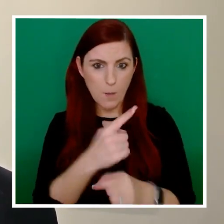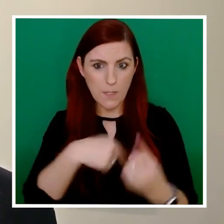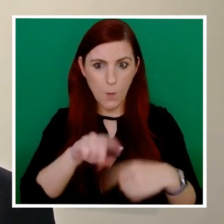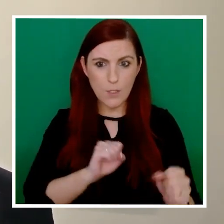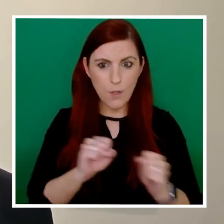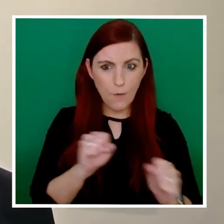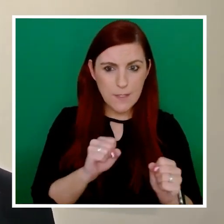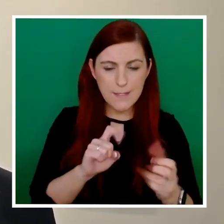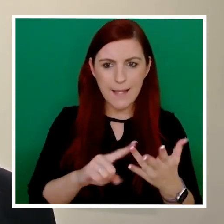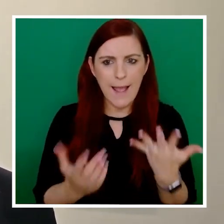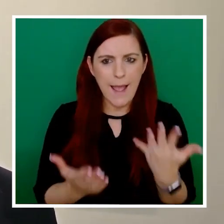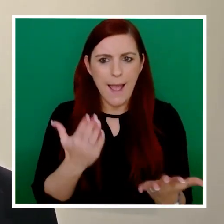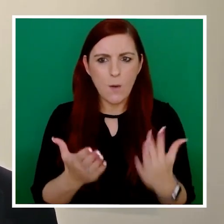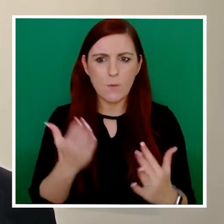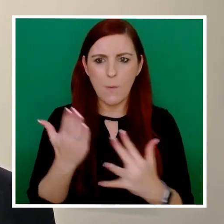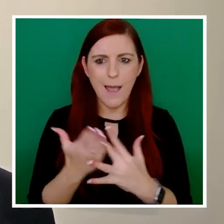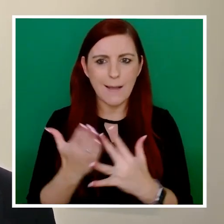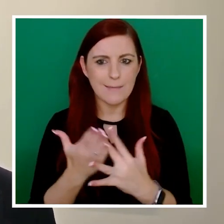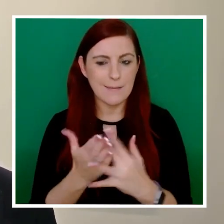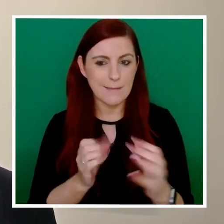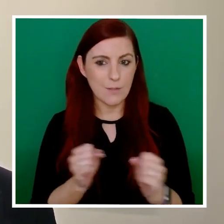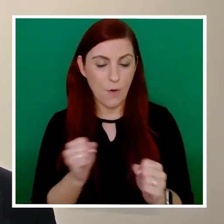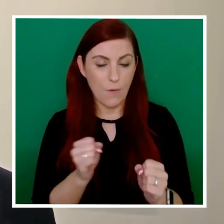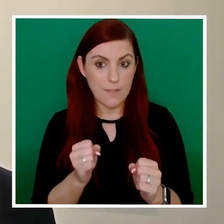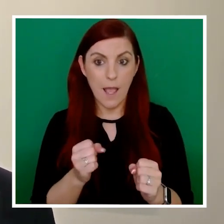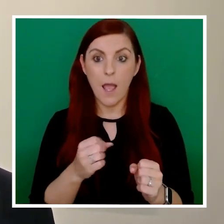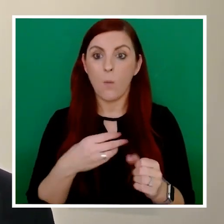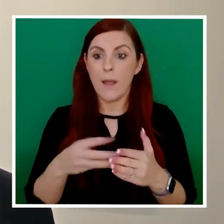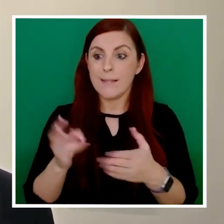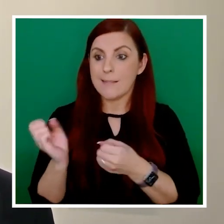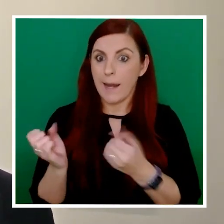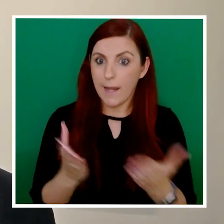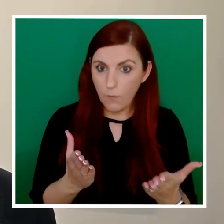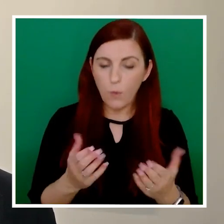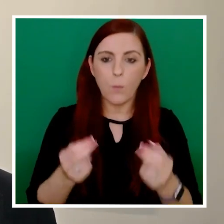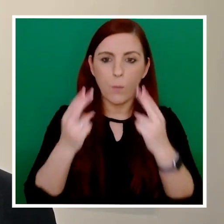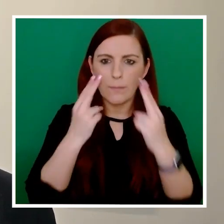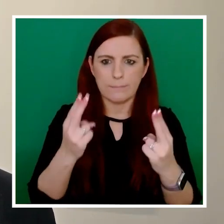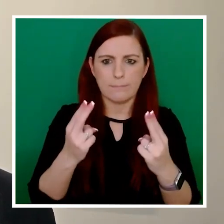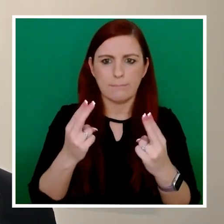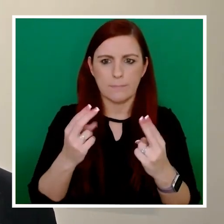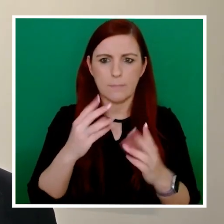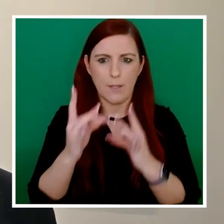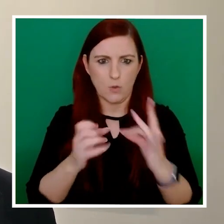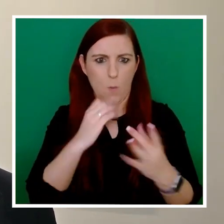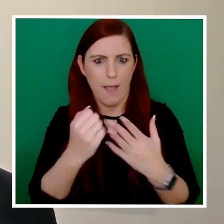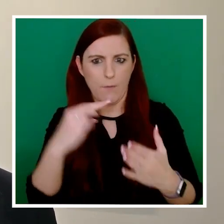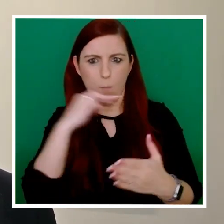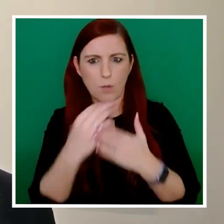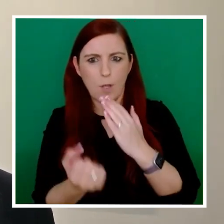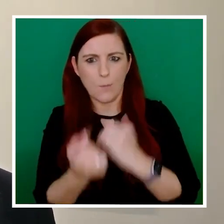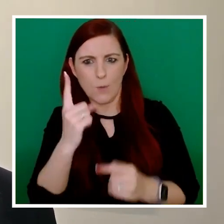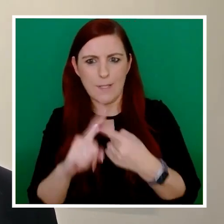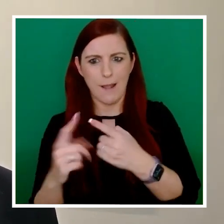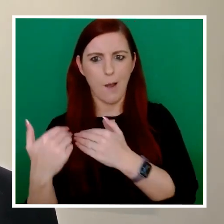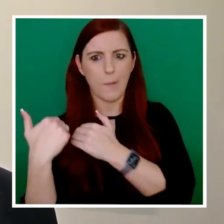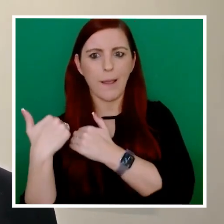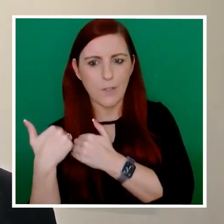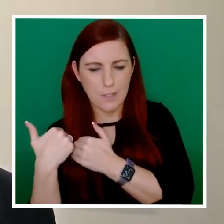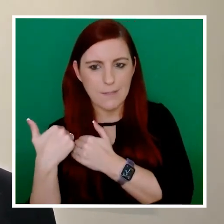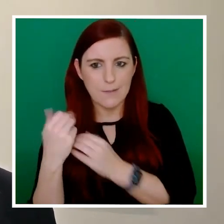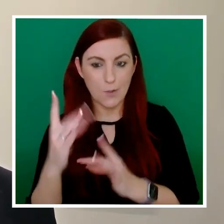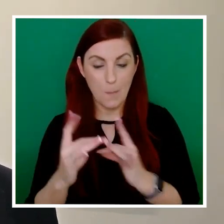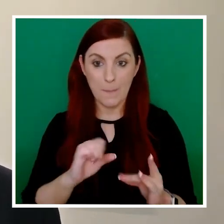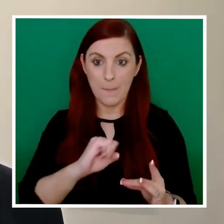and how to access them and as we deliver those services we have important opportunities and indeed we have obligations to